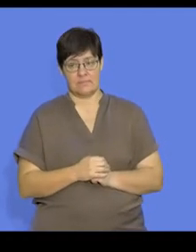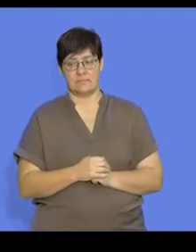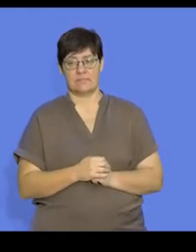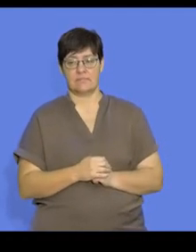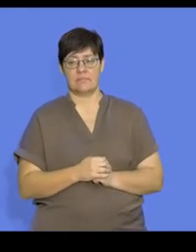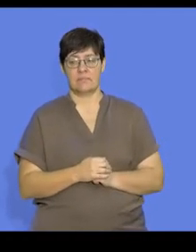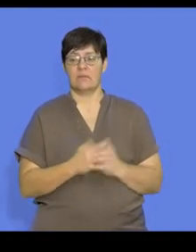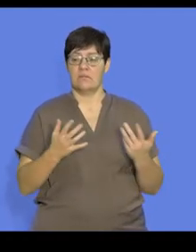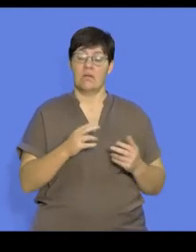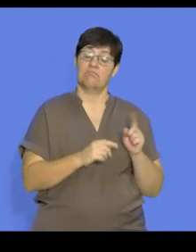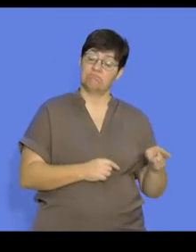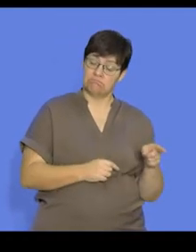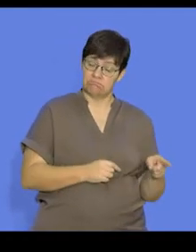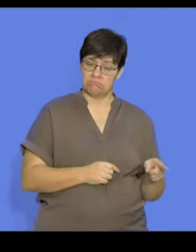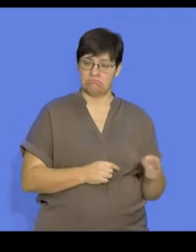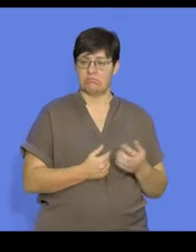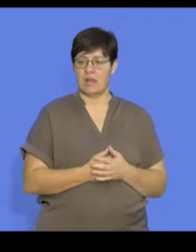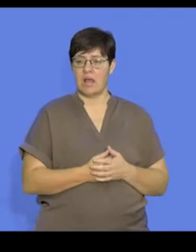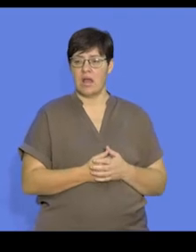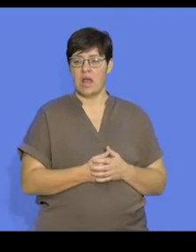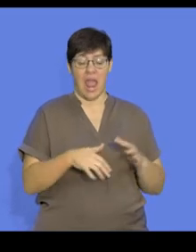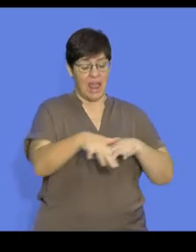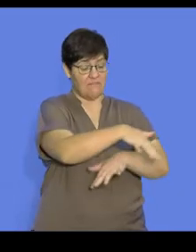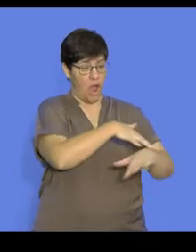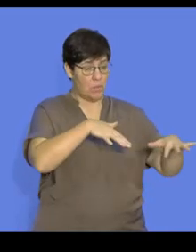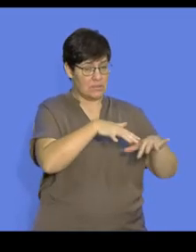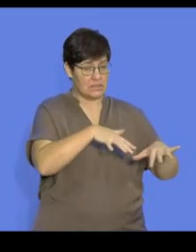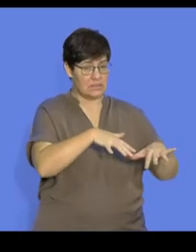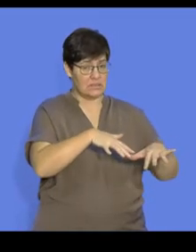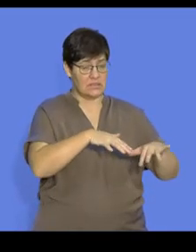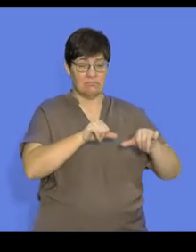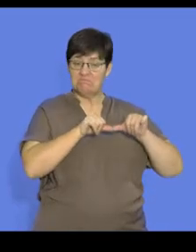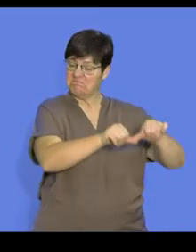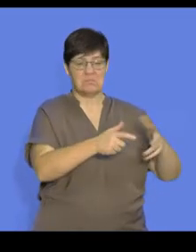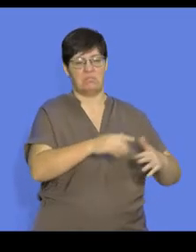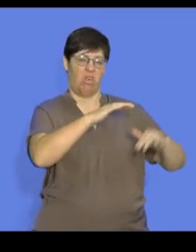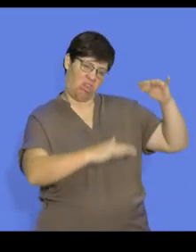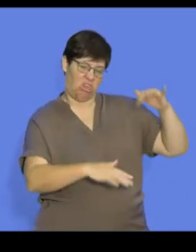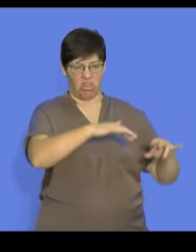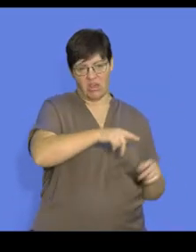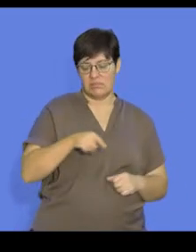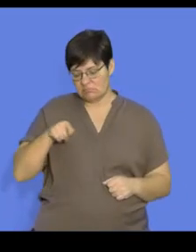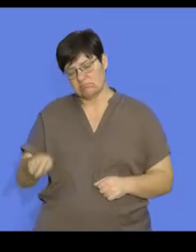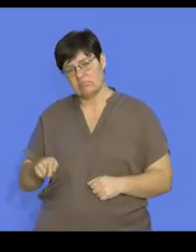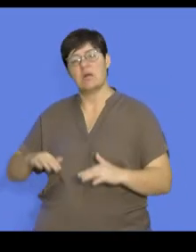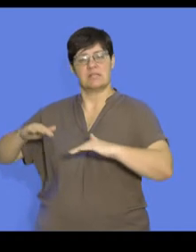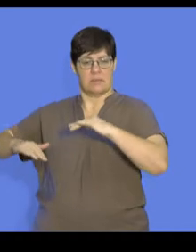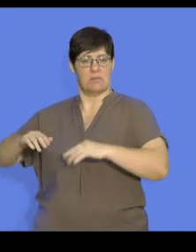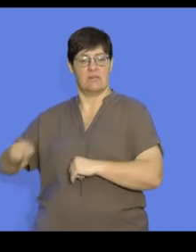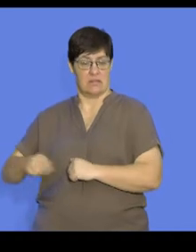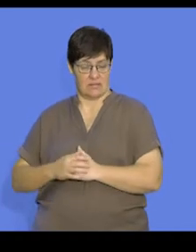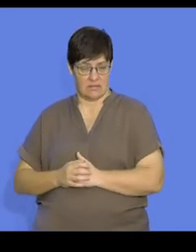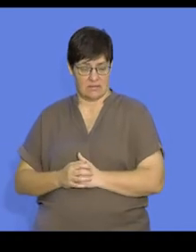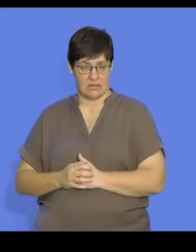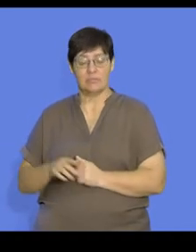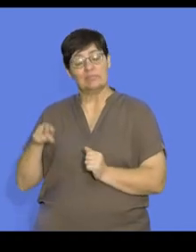Generally, your R strategy species live in very unstable environments, whereas your K strategies tend to occupy stable environments. And